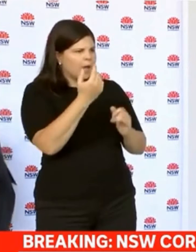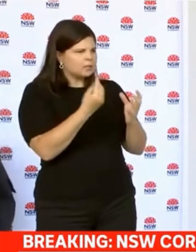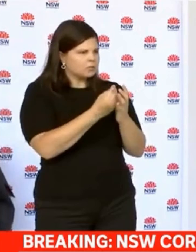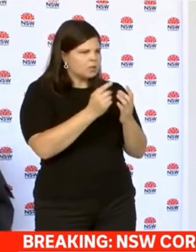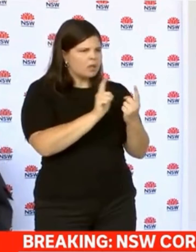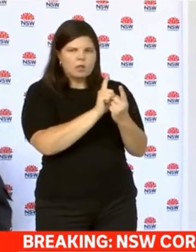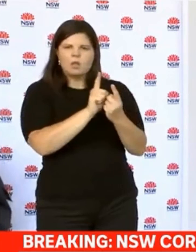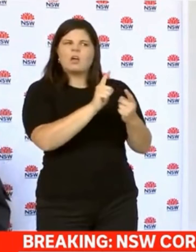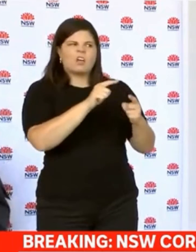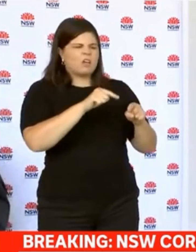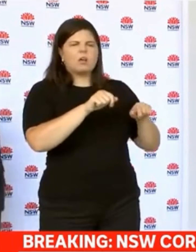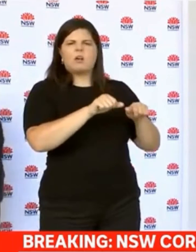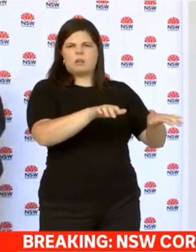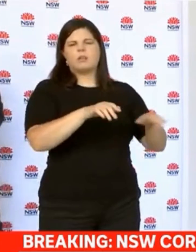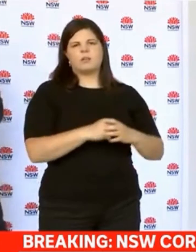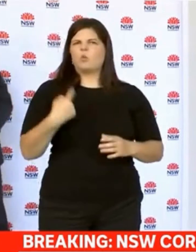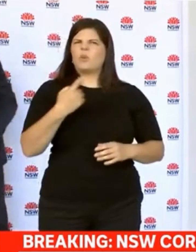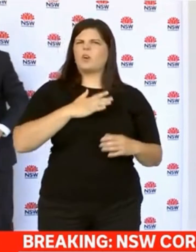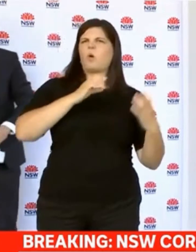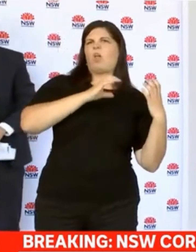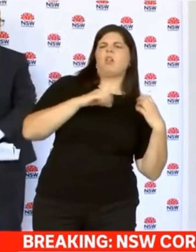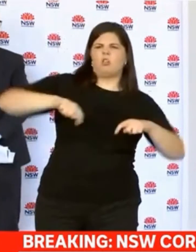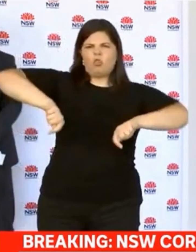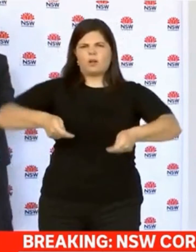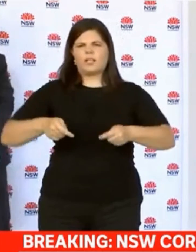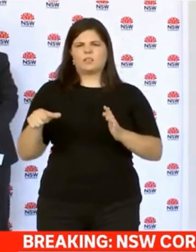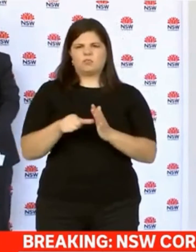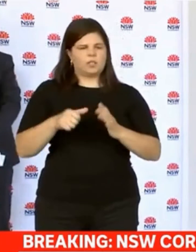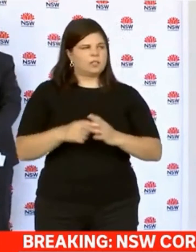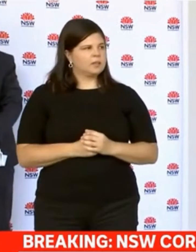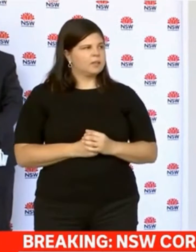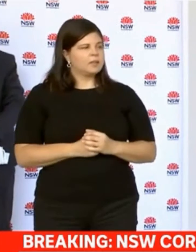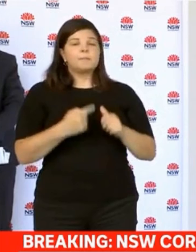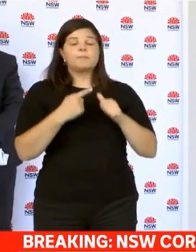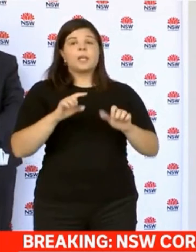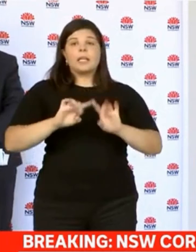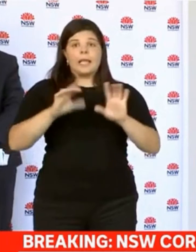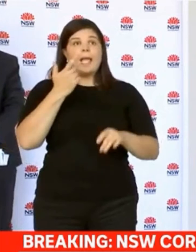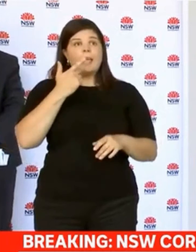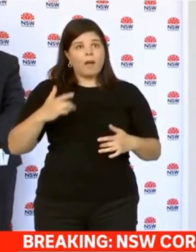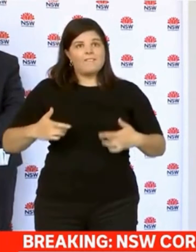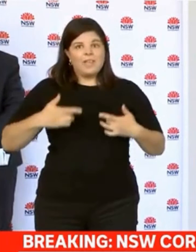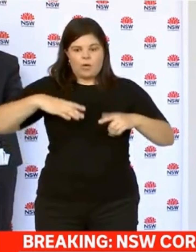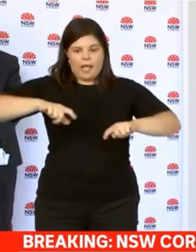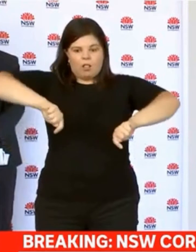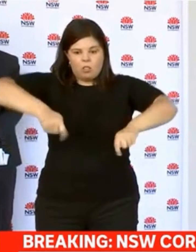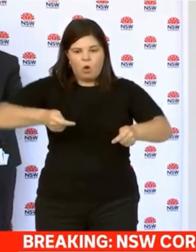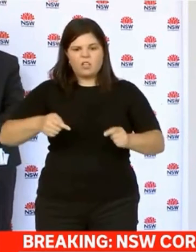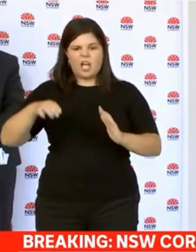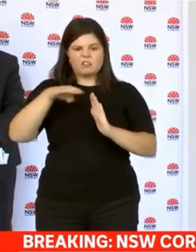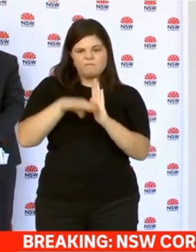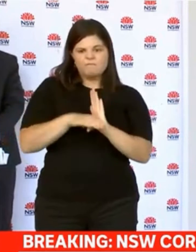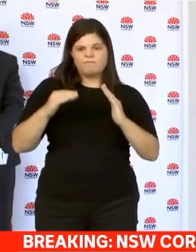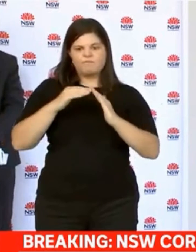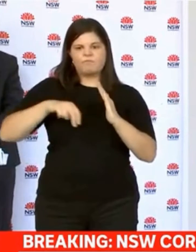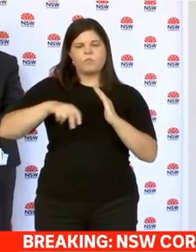burdens on our citizens. Let me be clear, we wouldn't hesitate to make decisions to keep the community safe if we felt we need to do it as in further